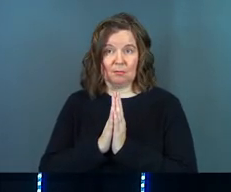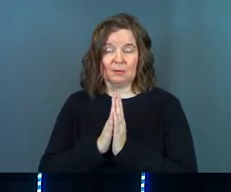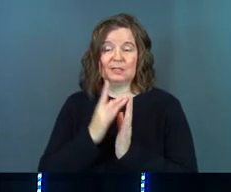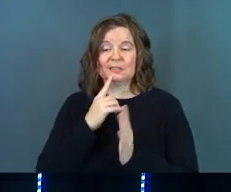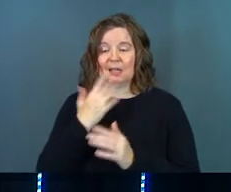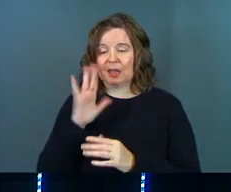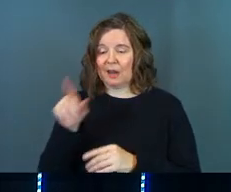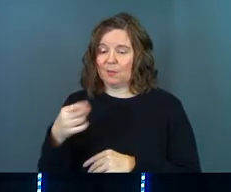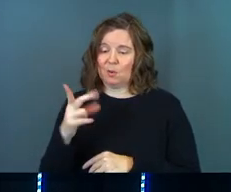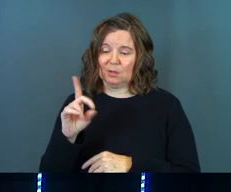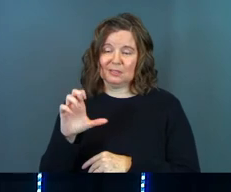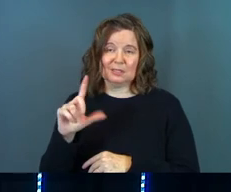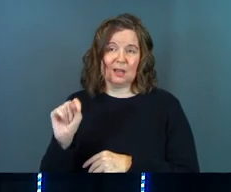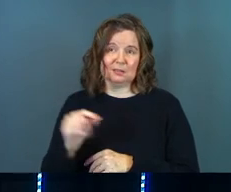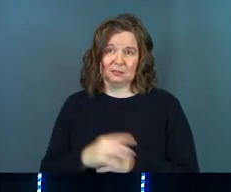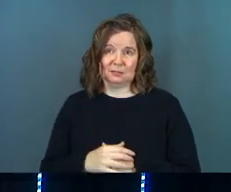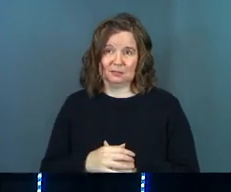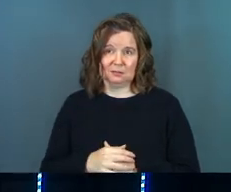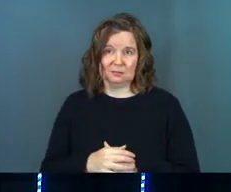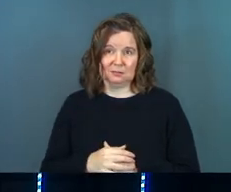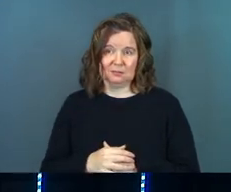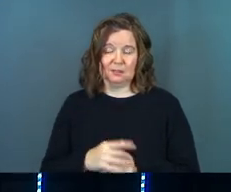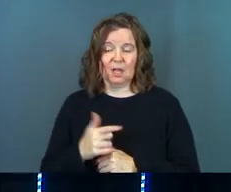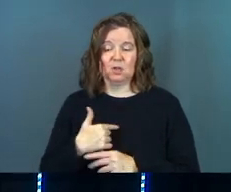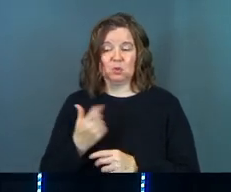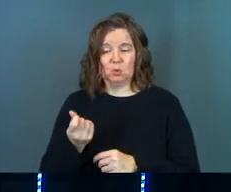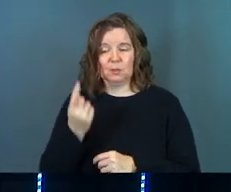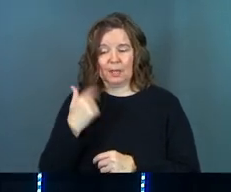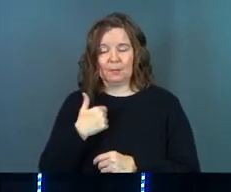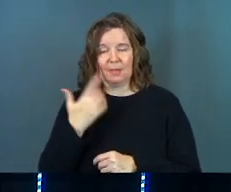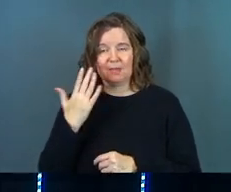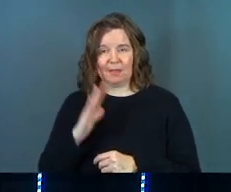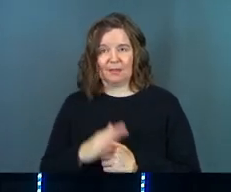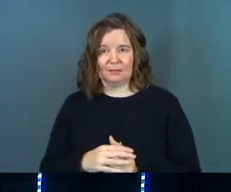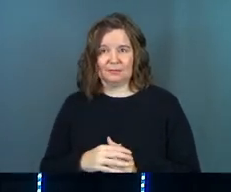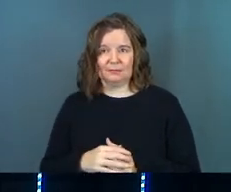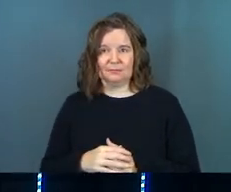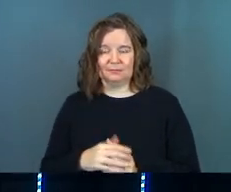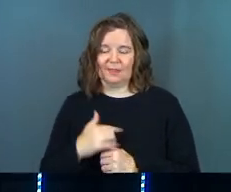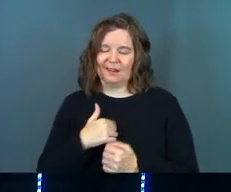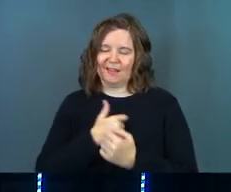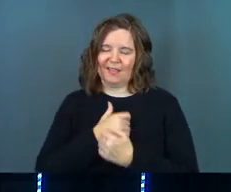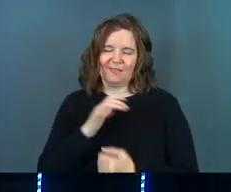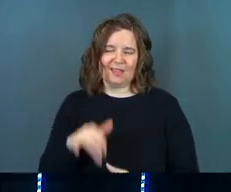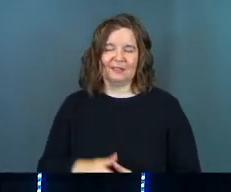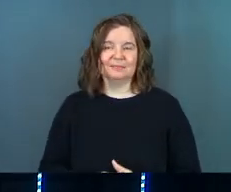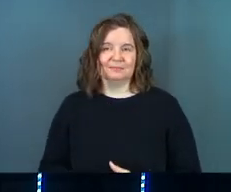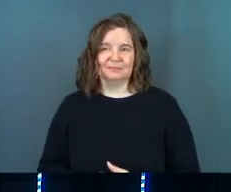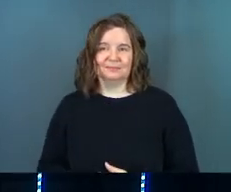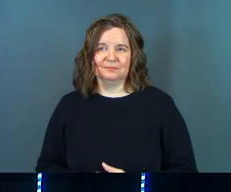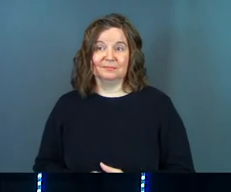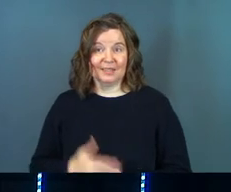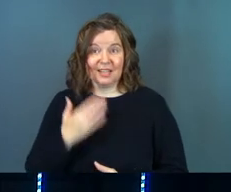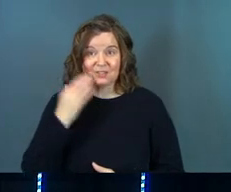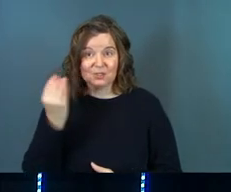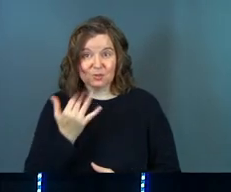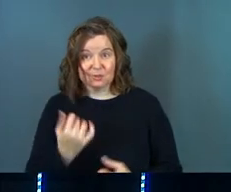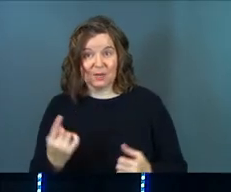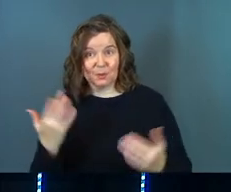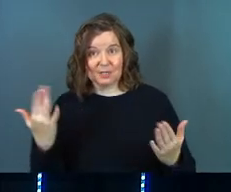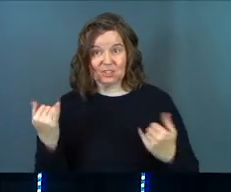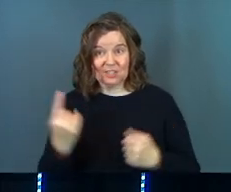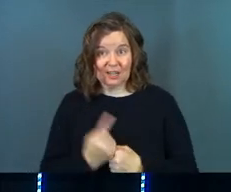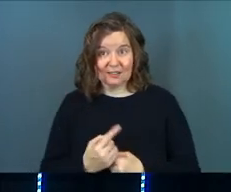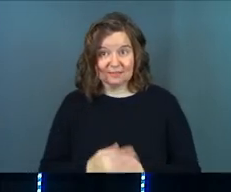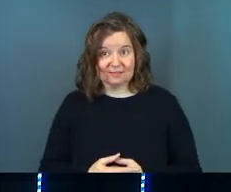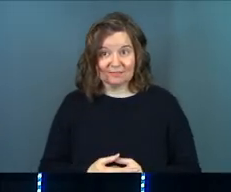say, God, I'm only dust. And you get me, God. And I love that. Is that good news to anybody here